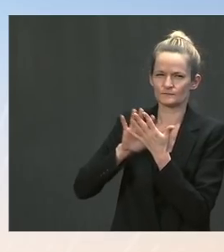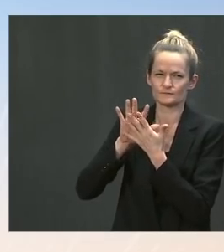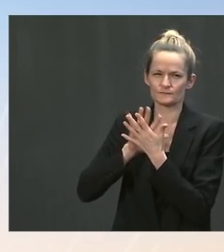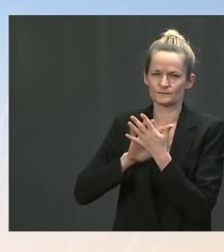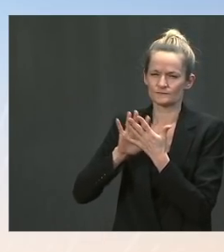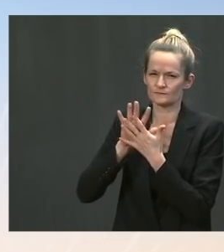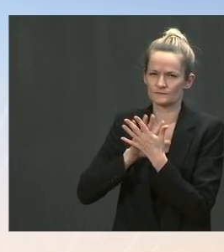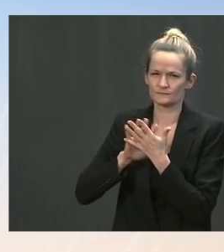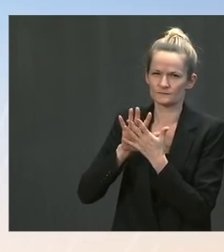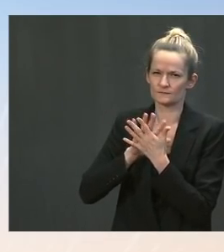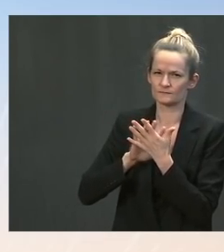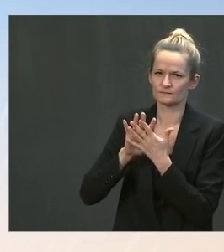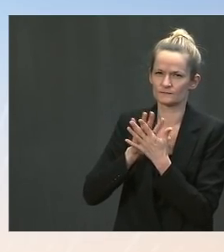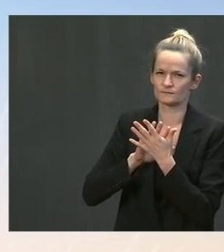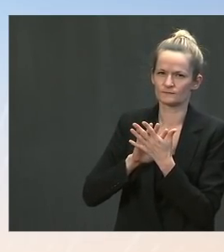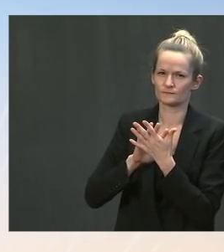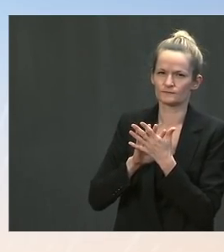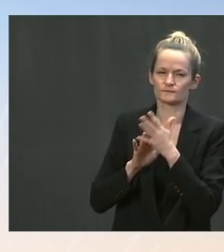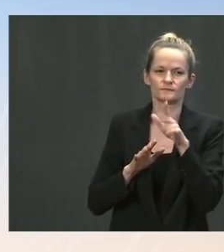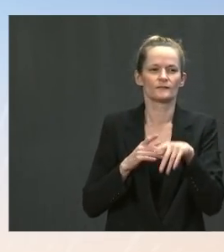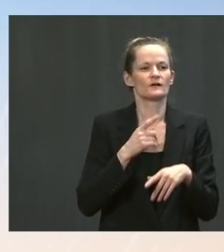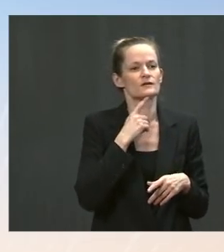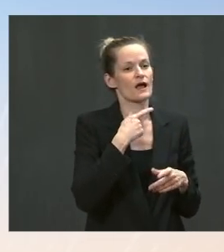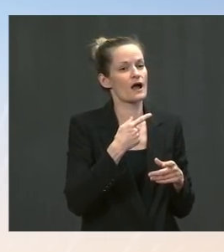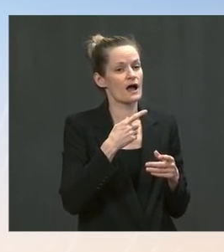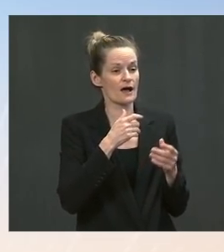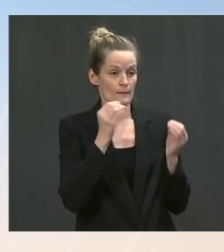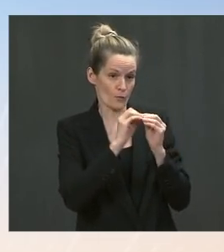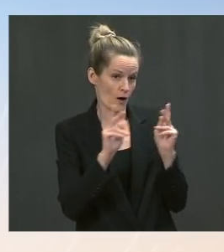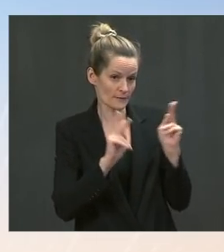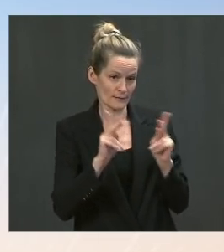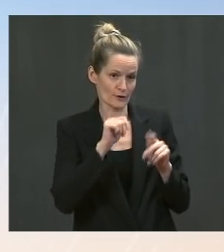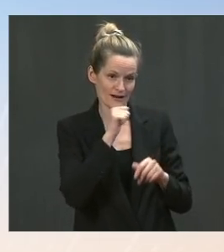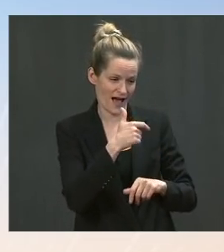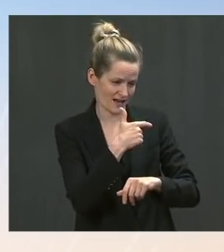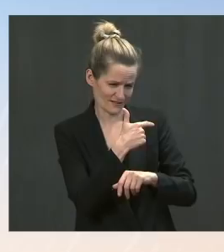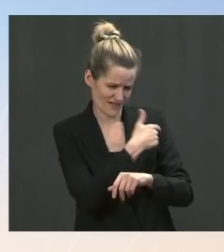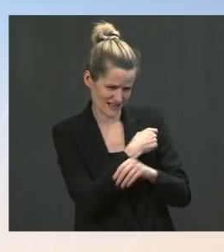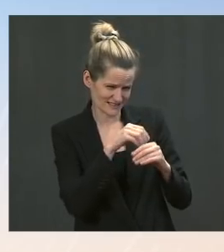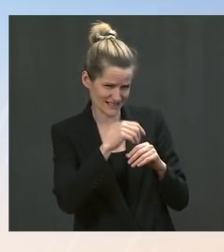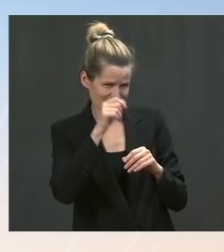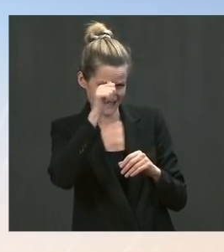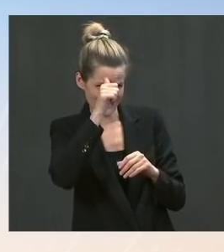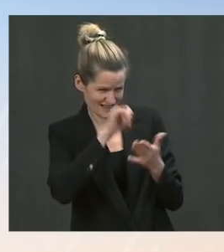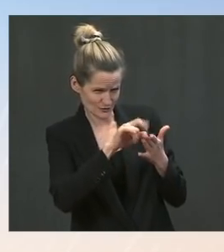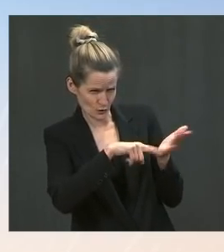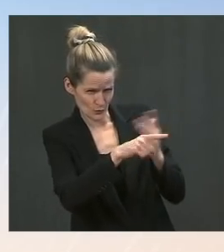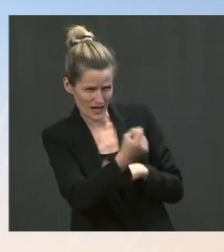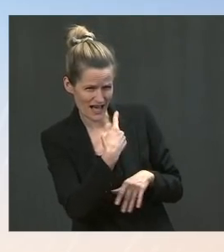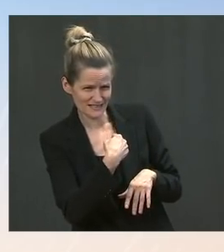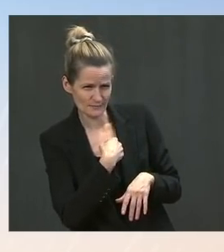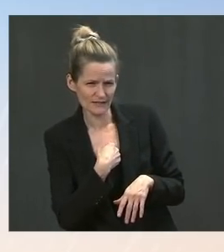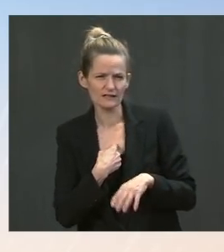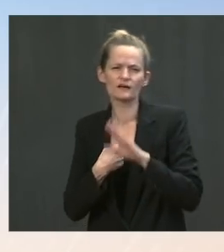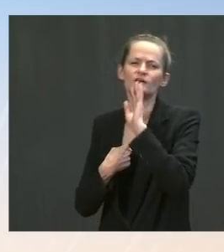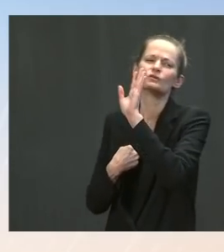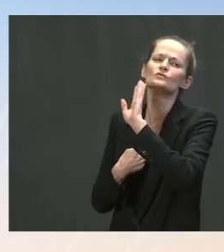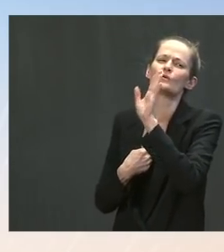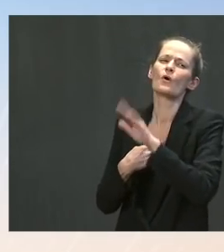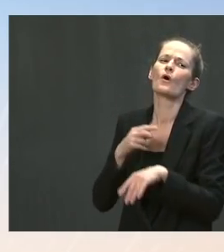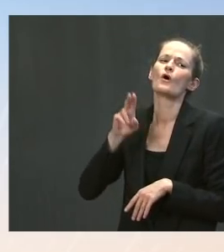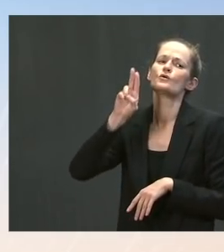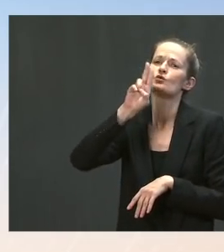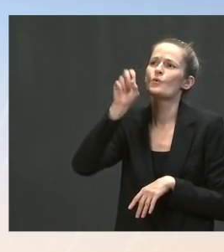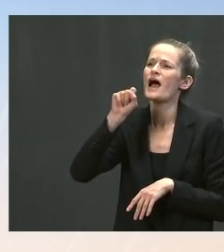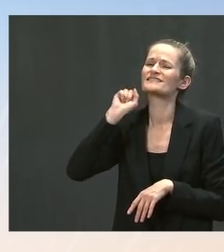out for us? As why more people are not vaccinated in- The haven't the vaccines reached India? The U.S.- The grant that was announced?